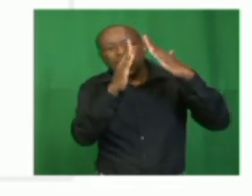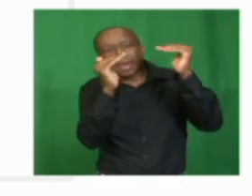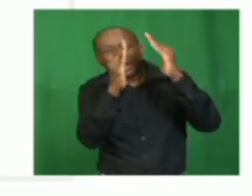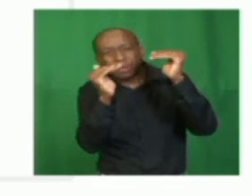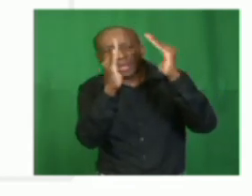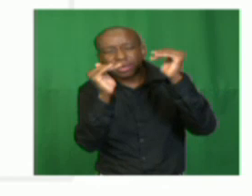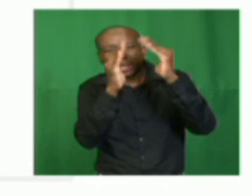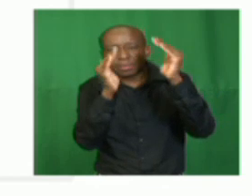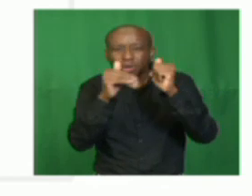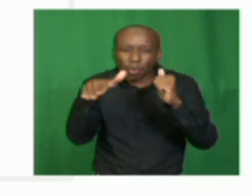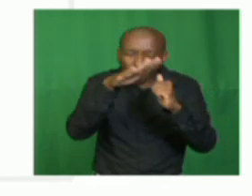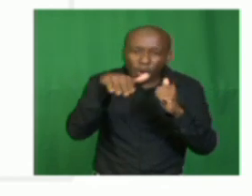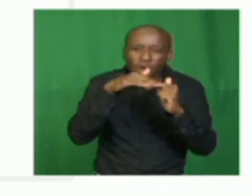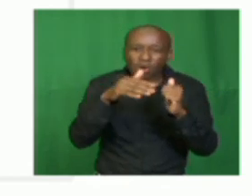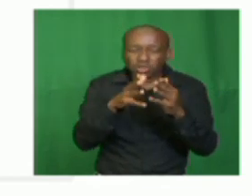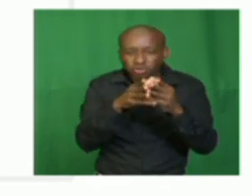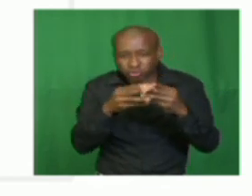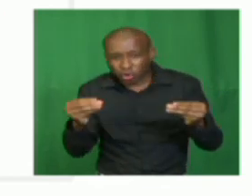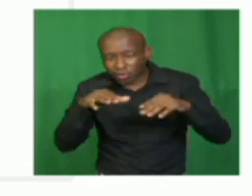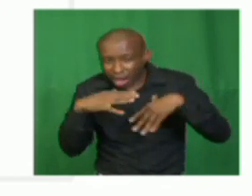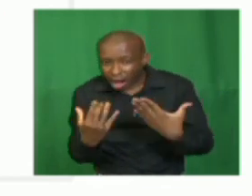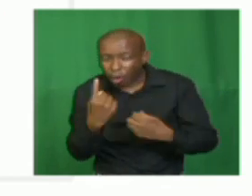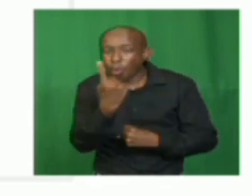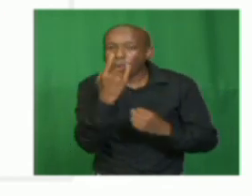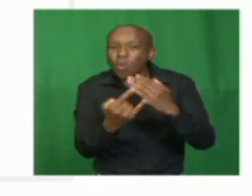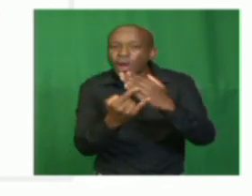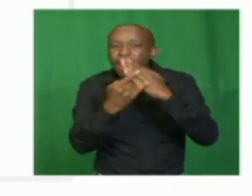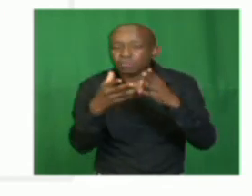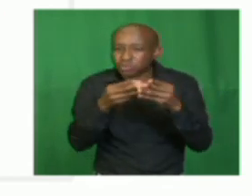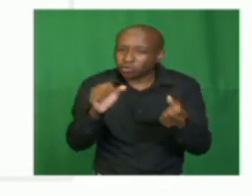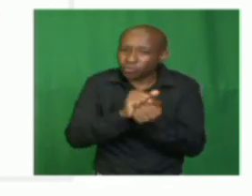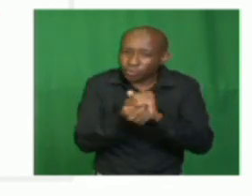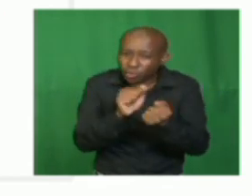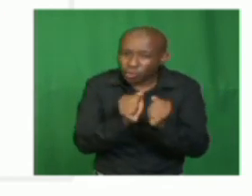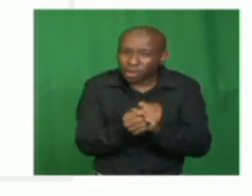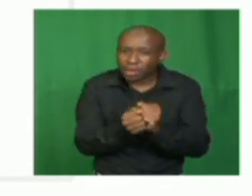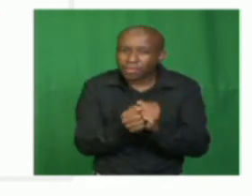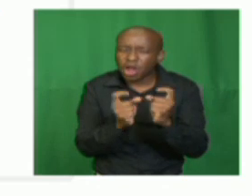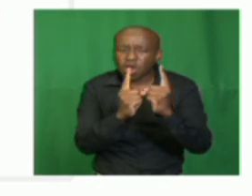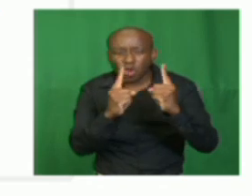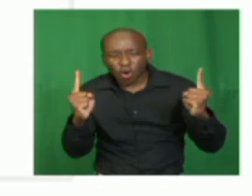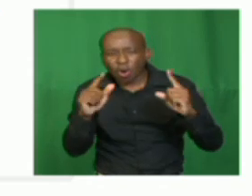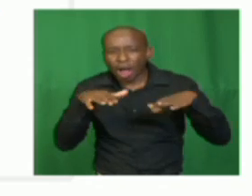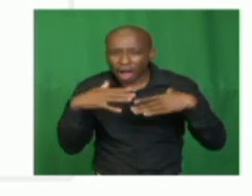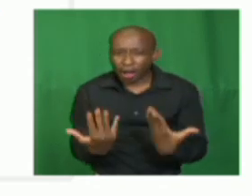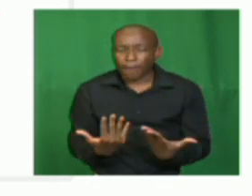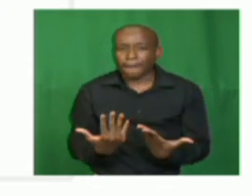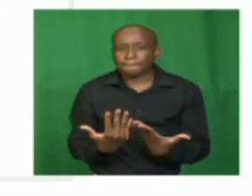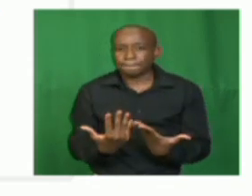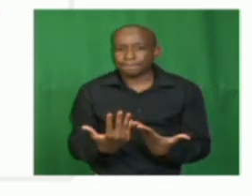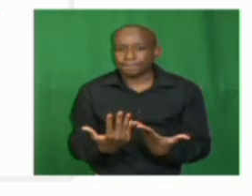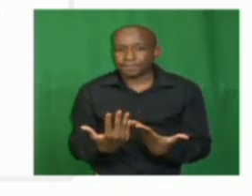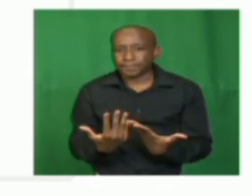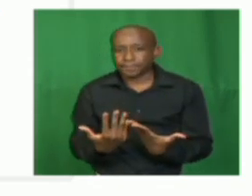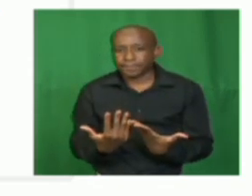long did it take to write,